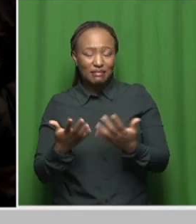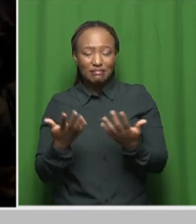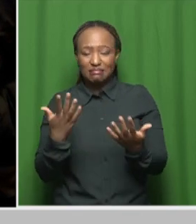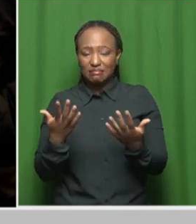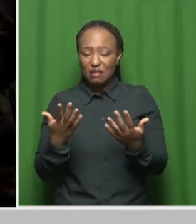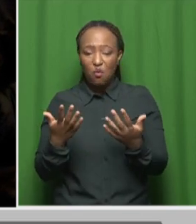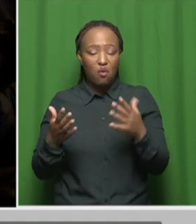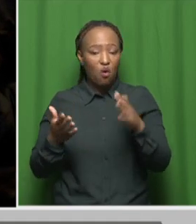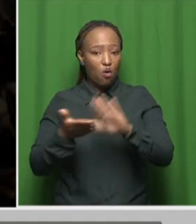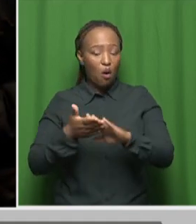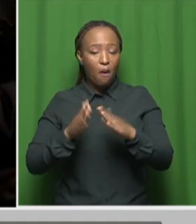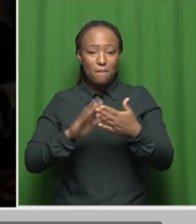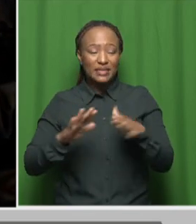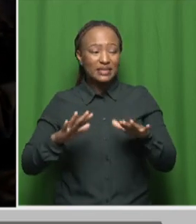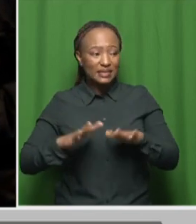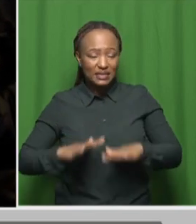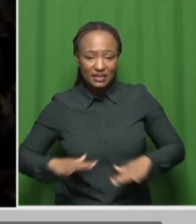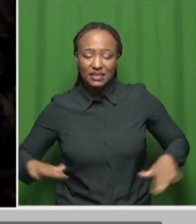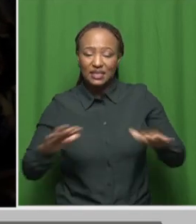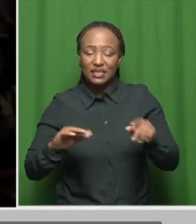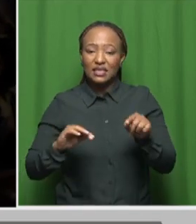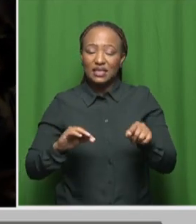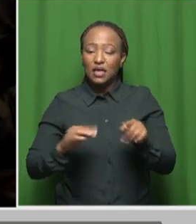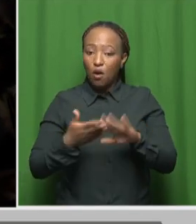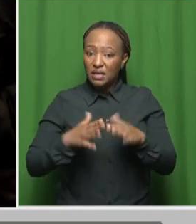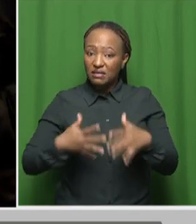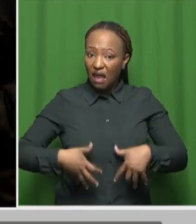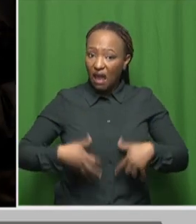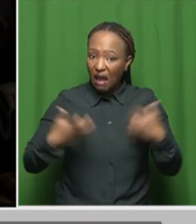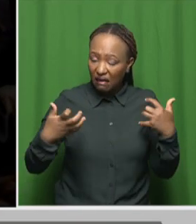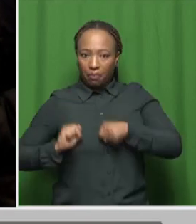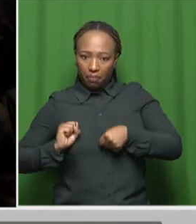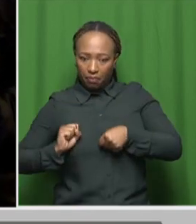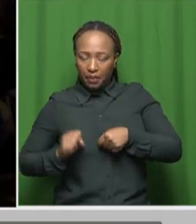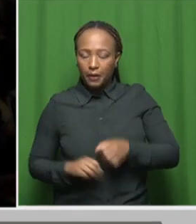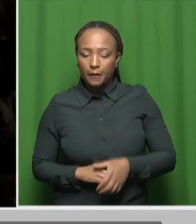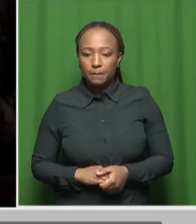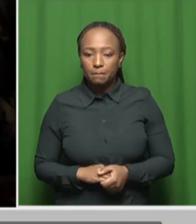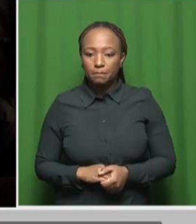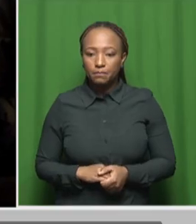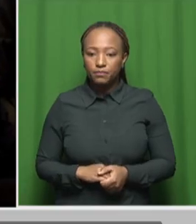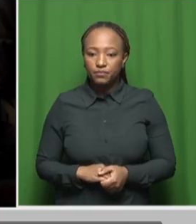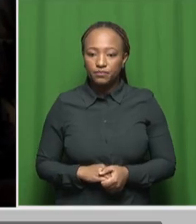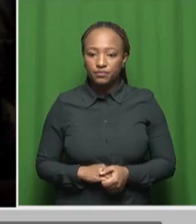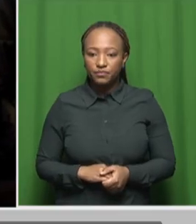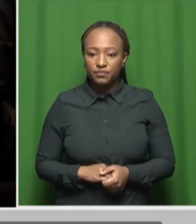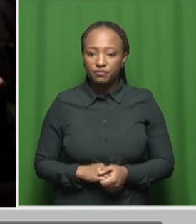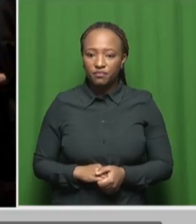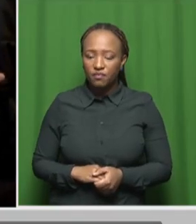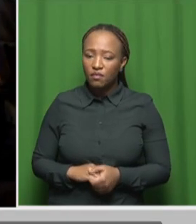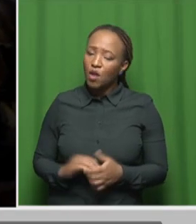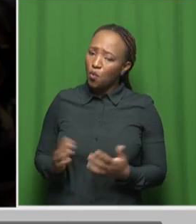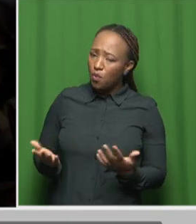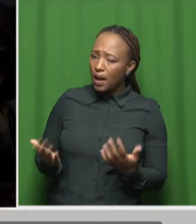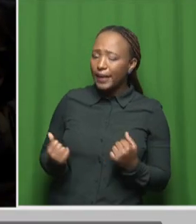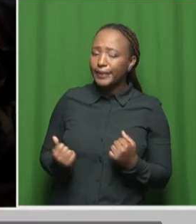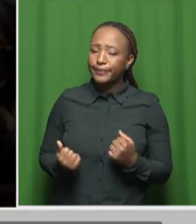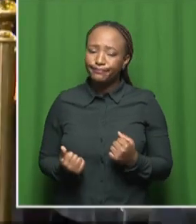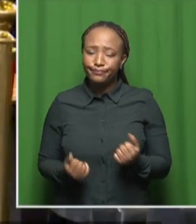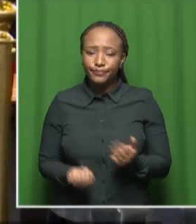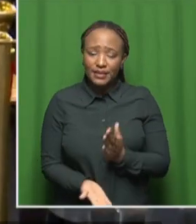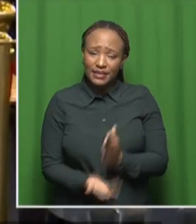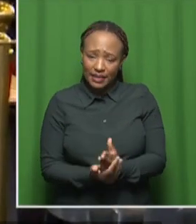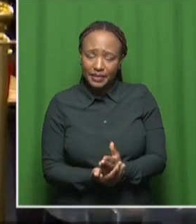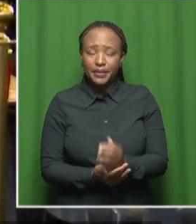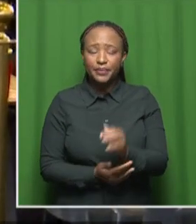has got the community angry and the families devastated. Well, certainly, Lien, this is a very